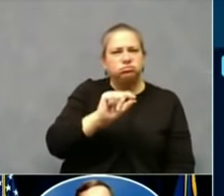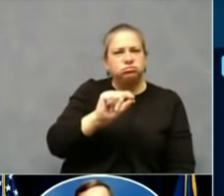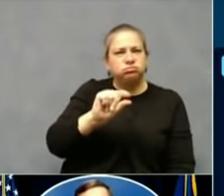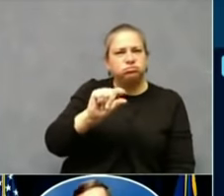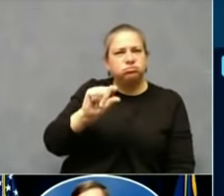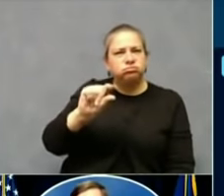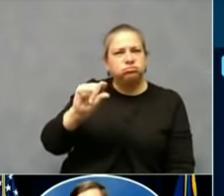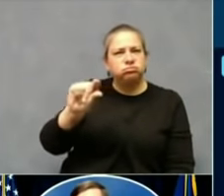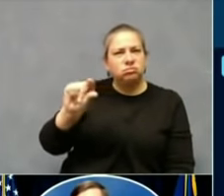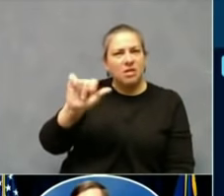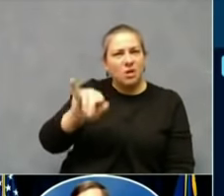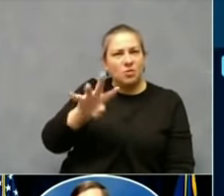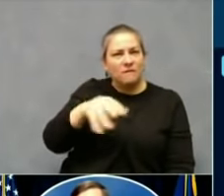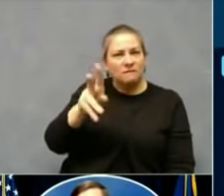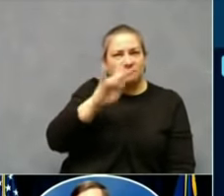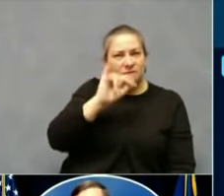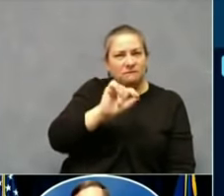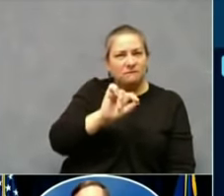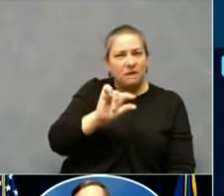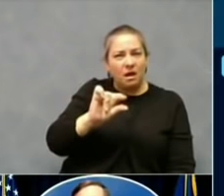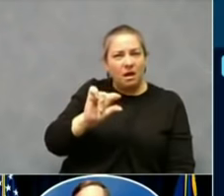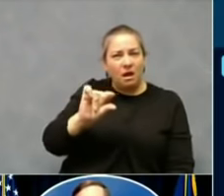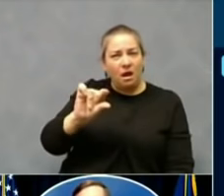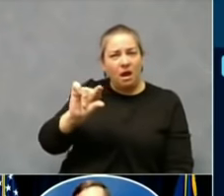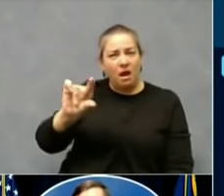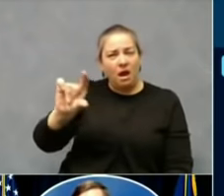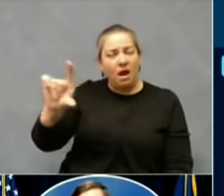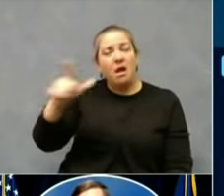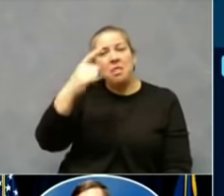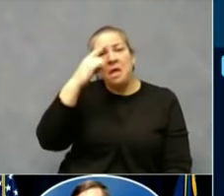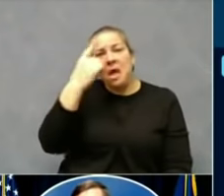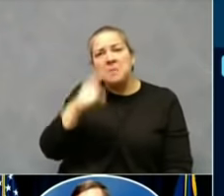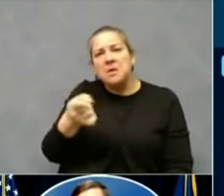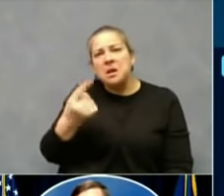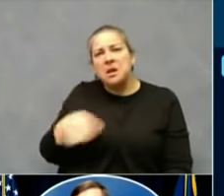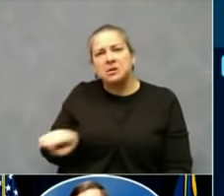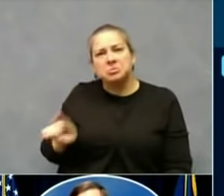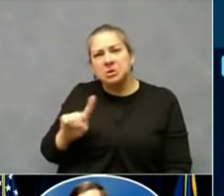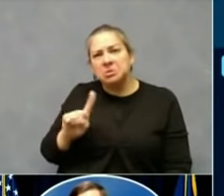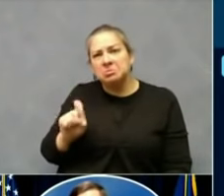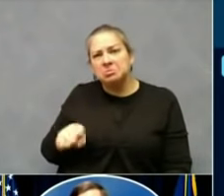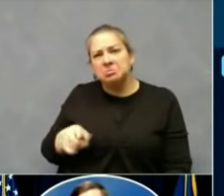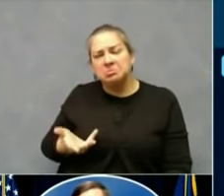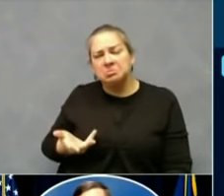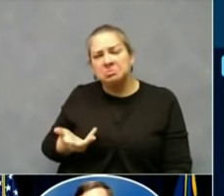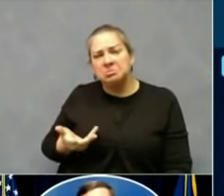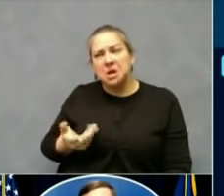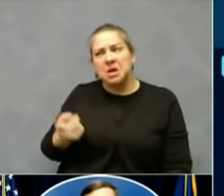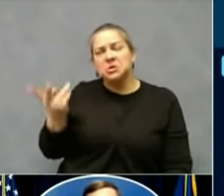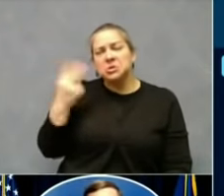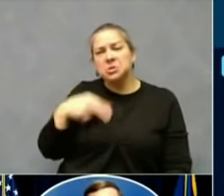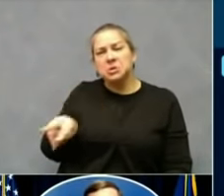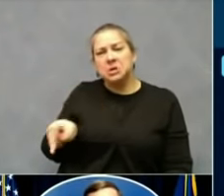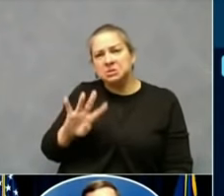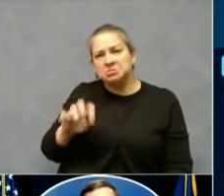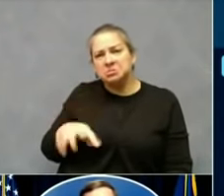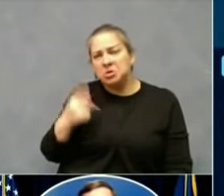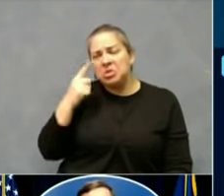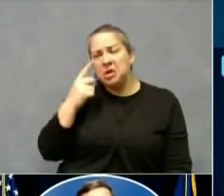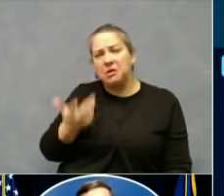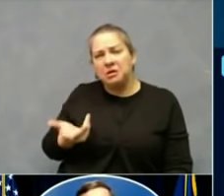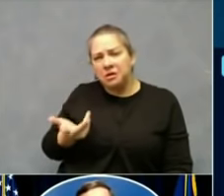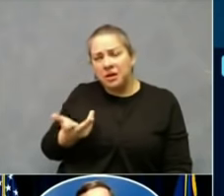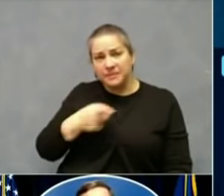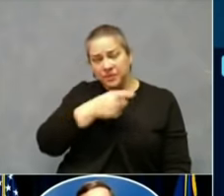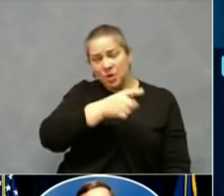do you think this next week is? What do you think the week after that is? When we have the Louisville hospital system pausing